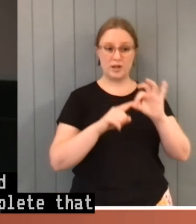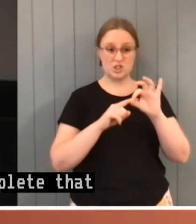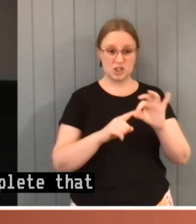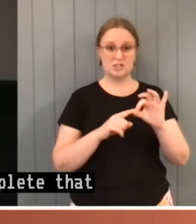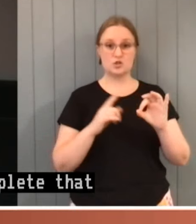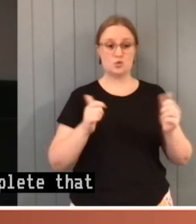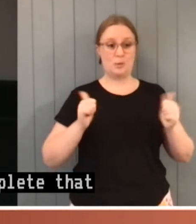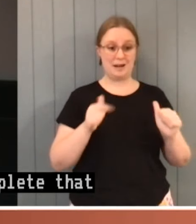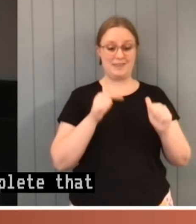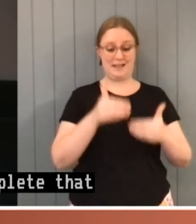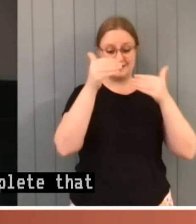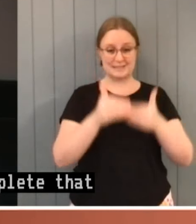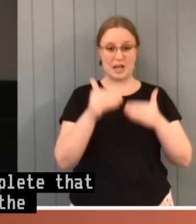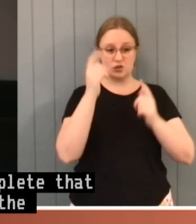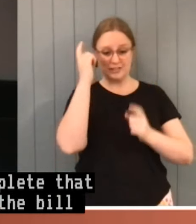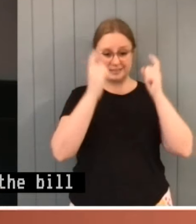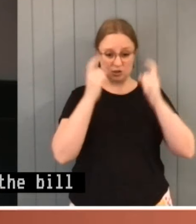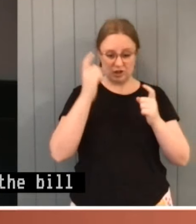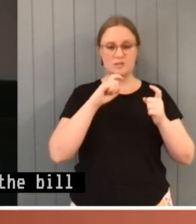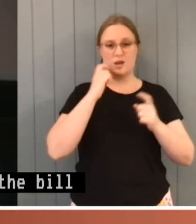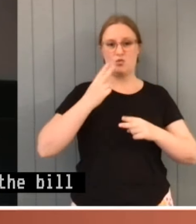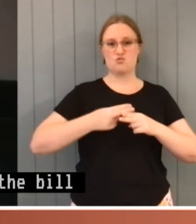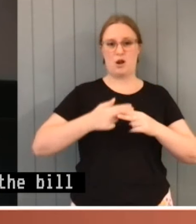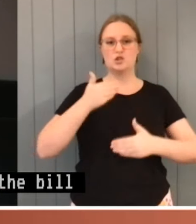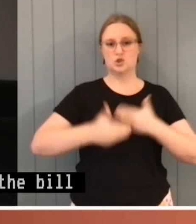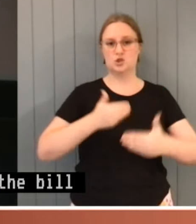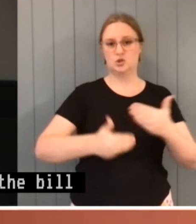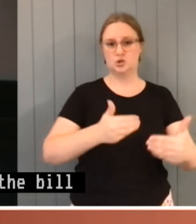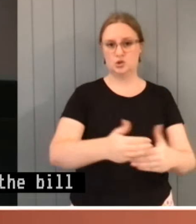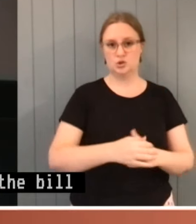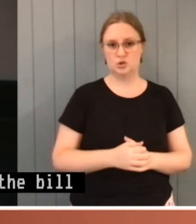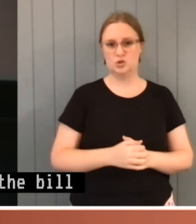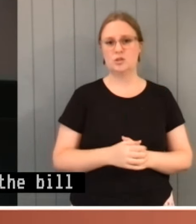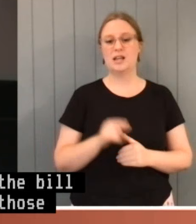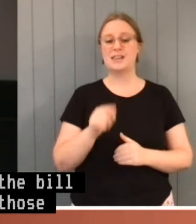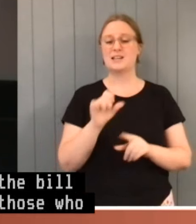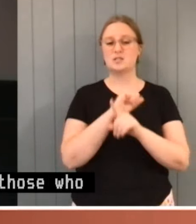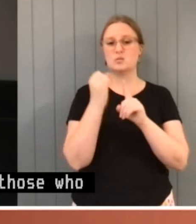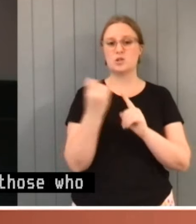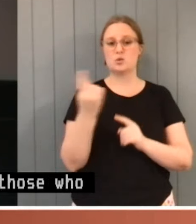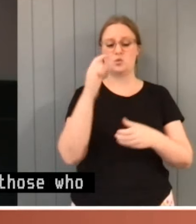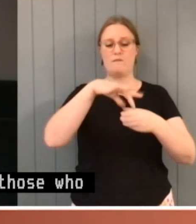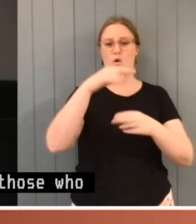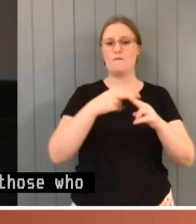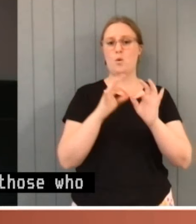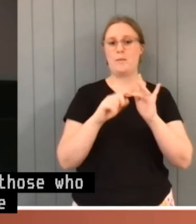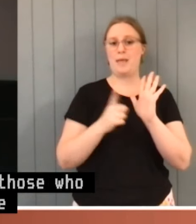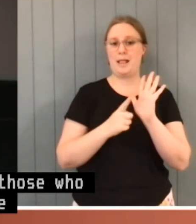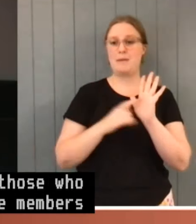In this setting, those who vote for a bill may include members who are highly conversant with its provisions.